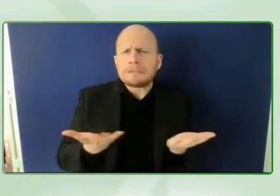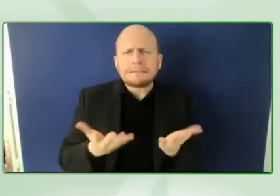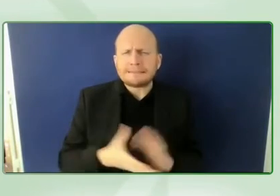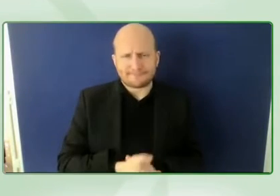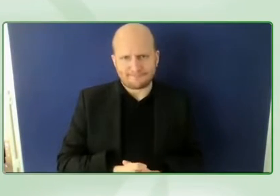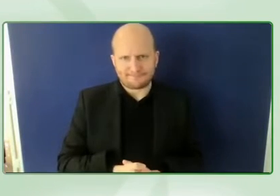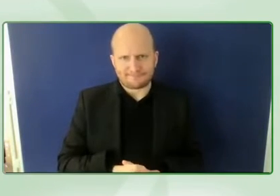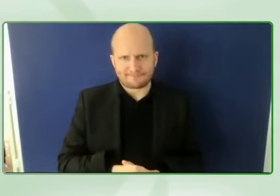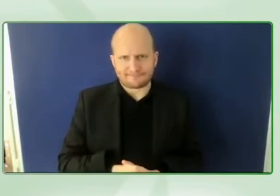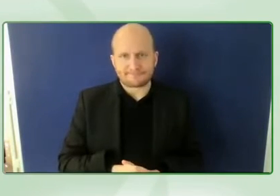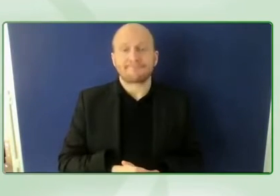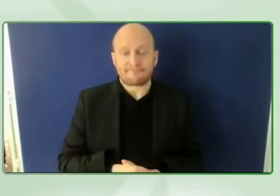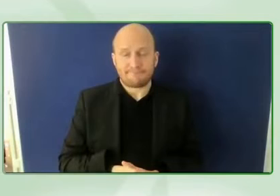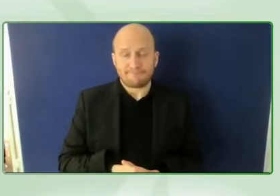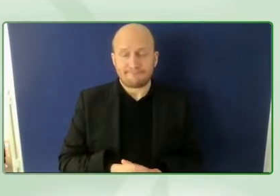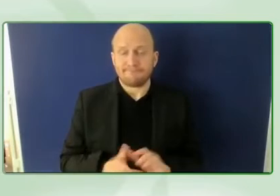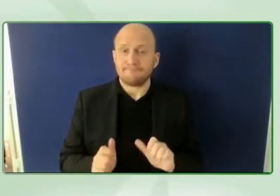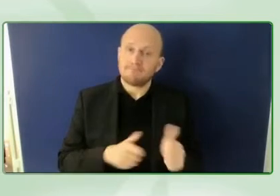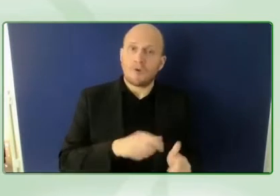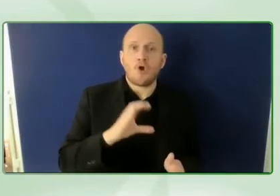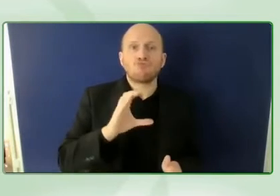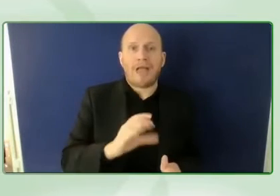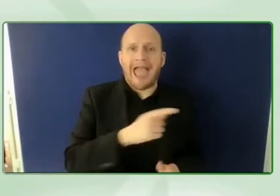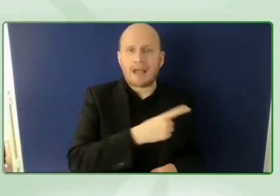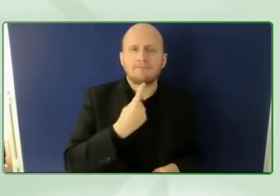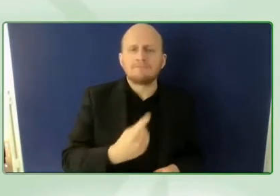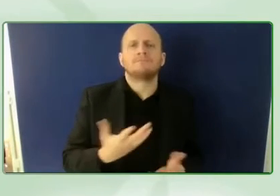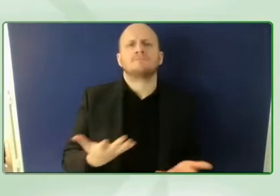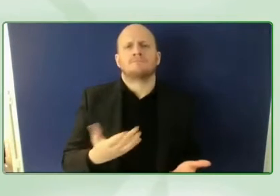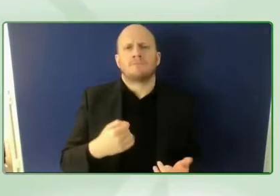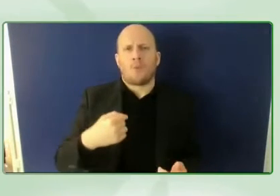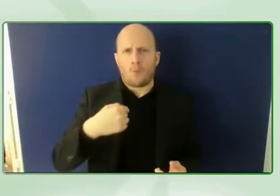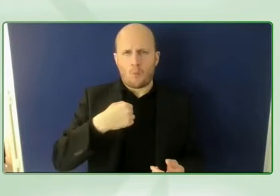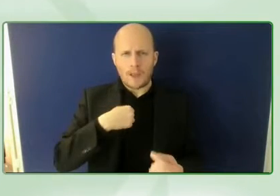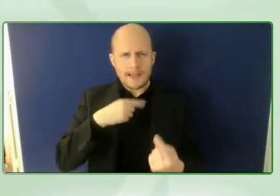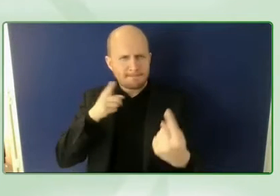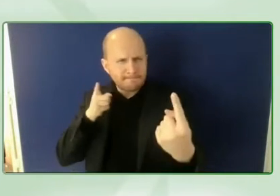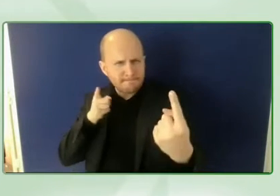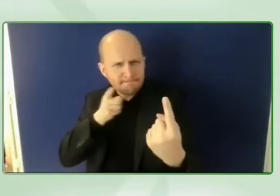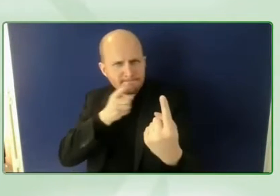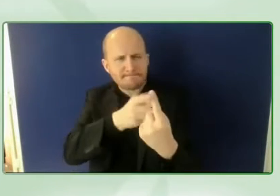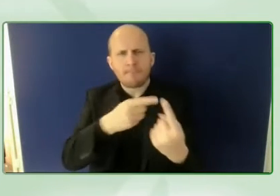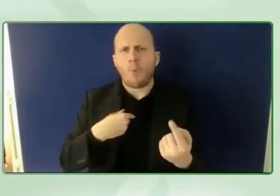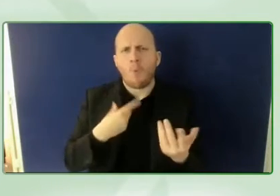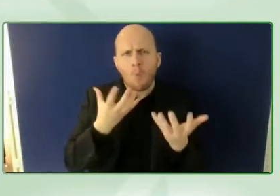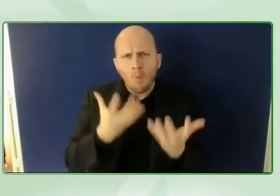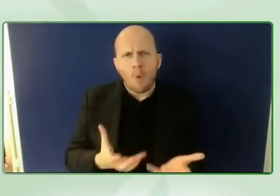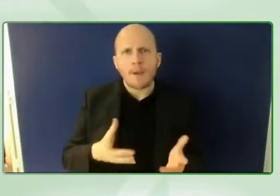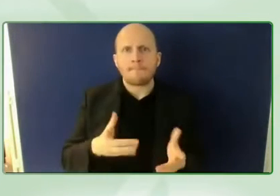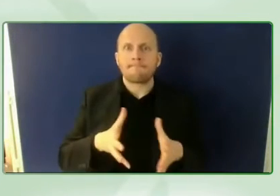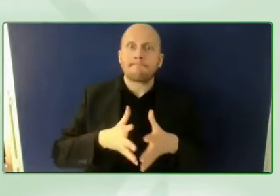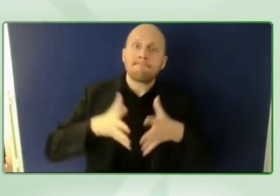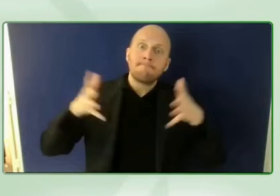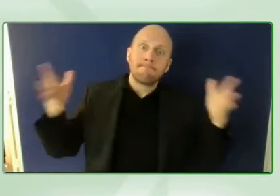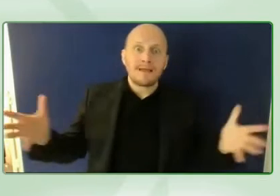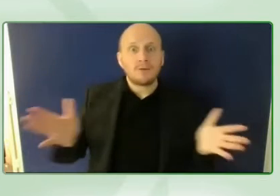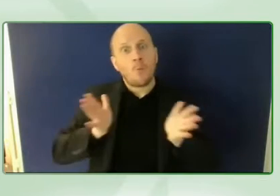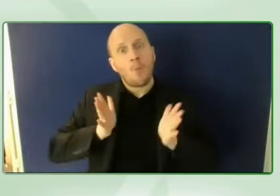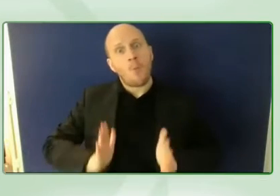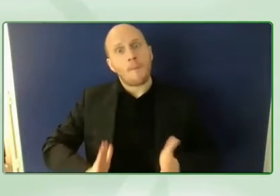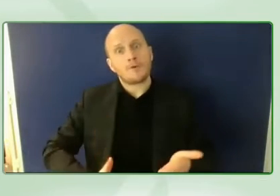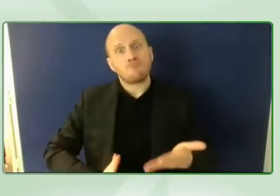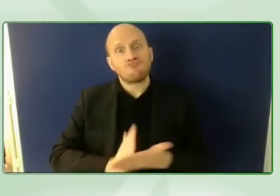we the 15 aspires to be the world's biggest uh human rights campaign representing the world's 15 percent with